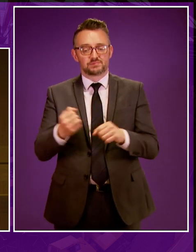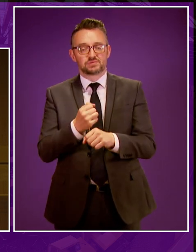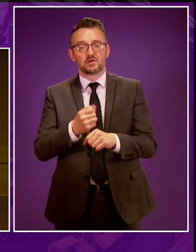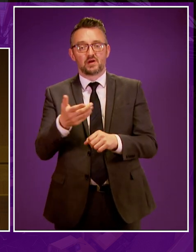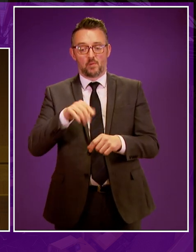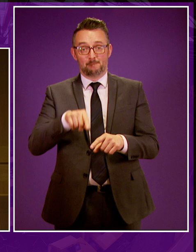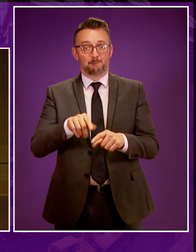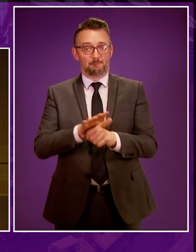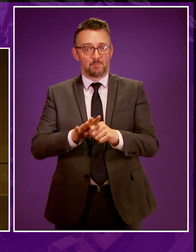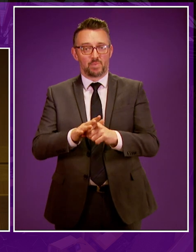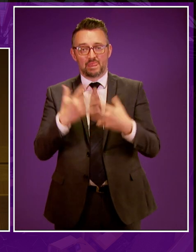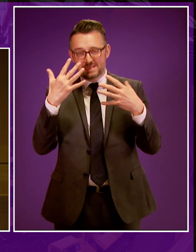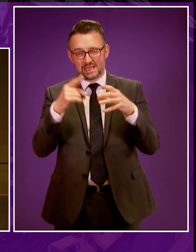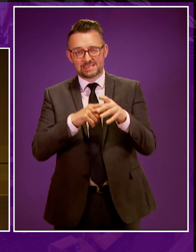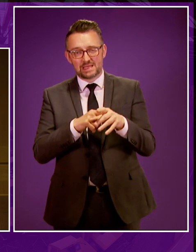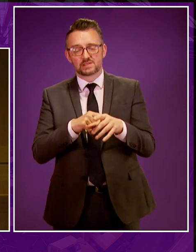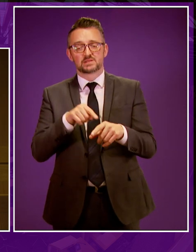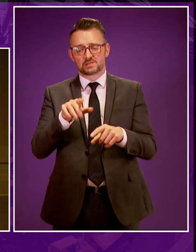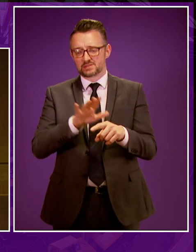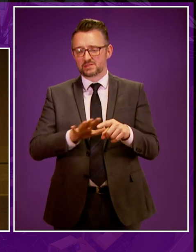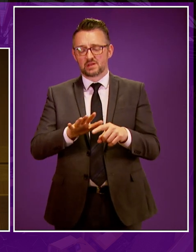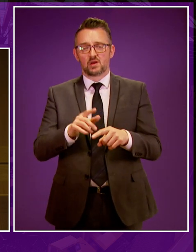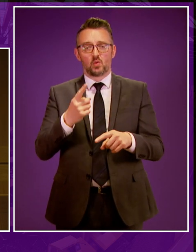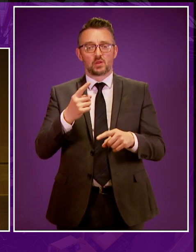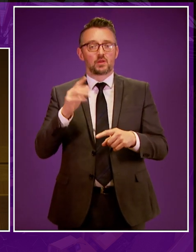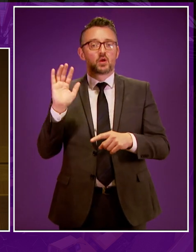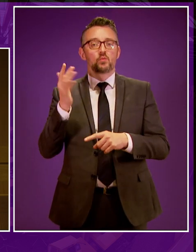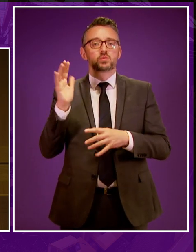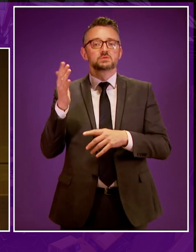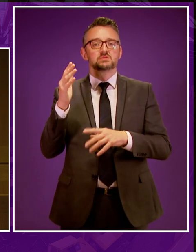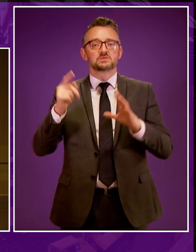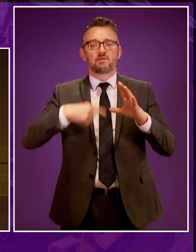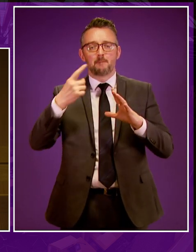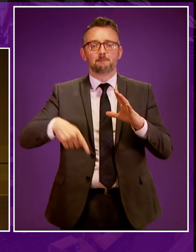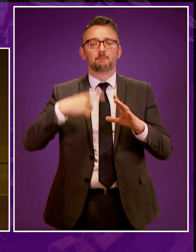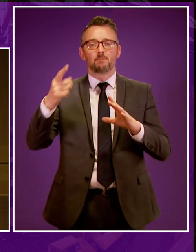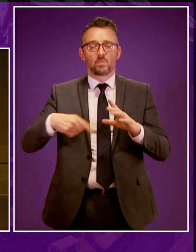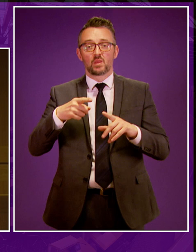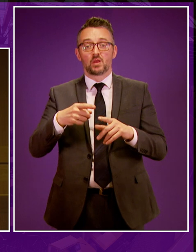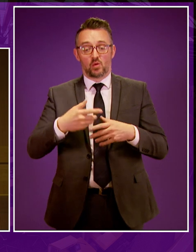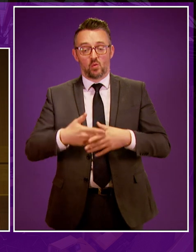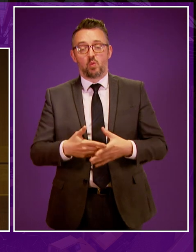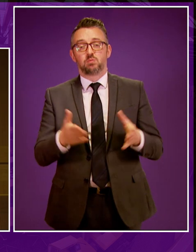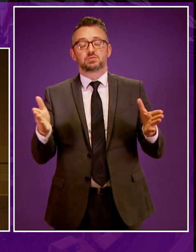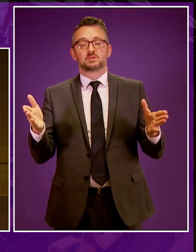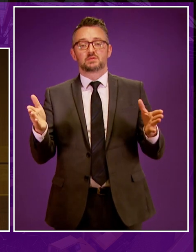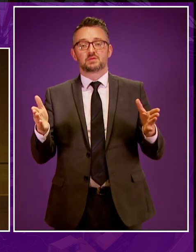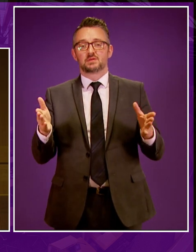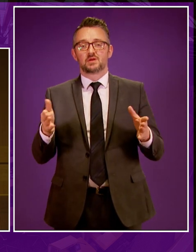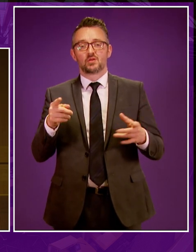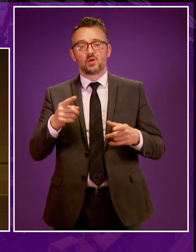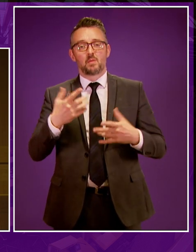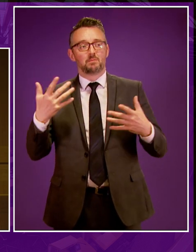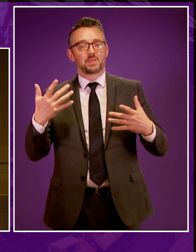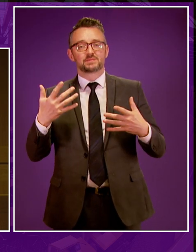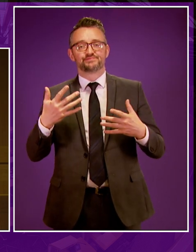oil works. And for 10 years, we've had one of the country's biggest wind farms at Black Law, which opened the floodgates to one